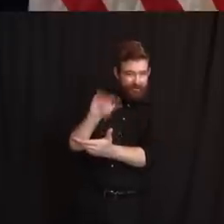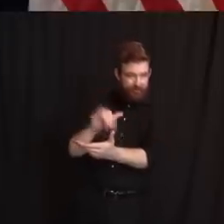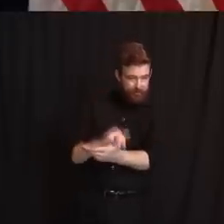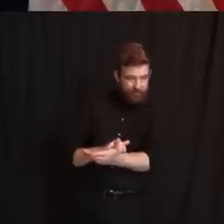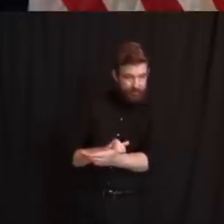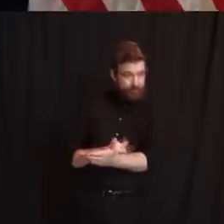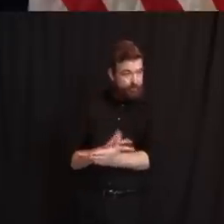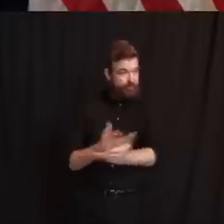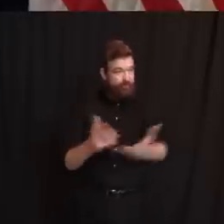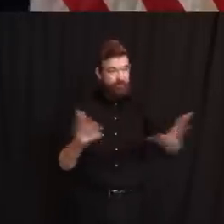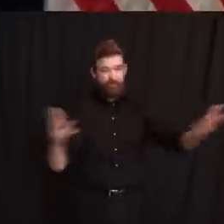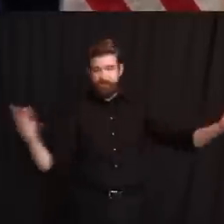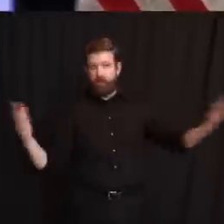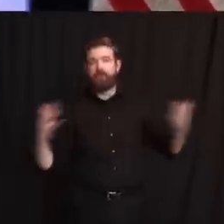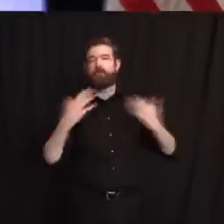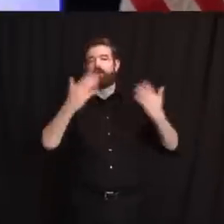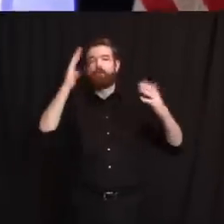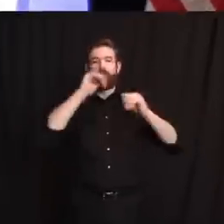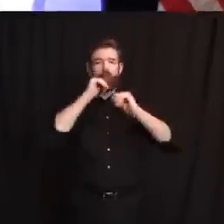you at noon. God bless you all.